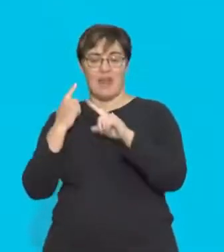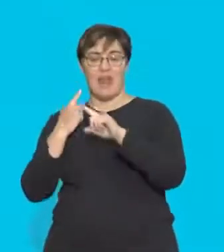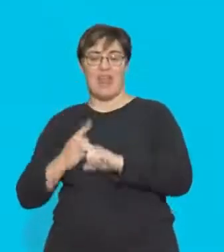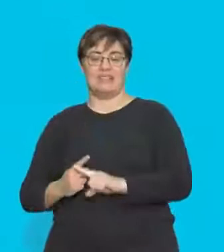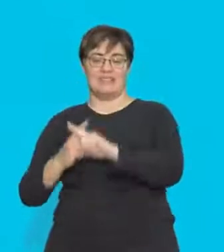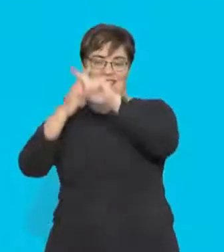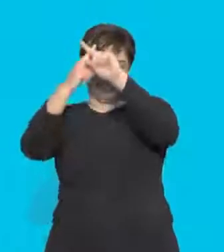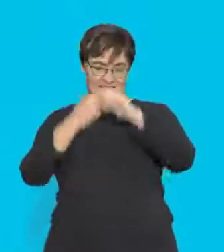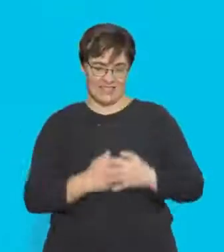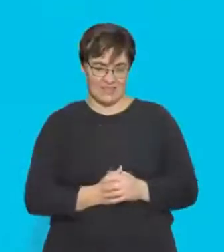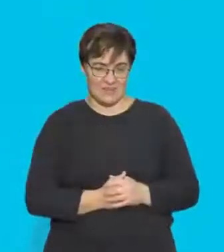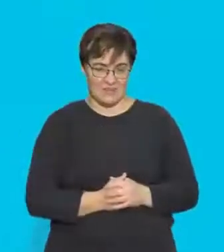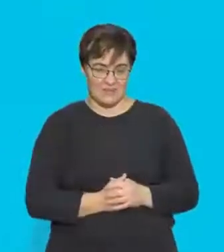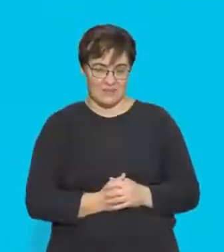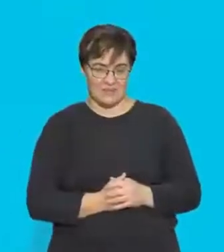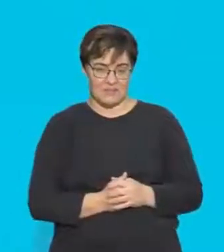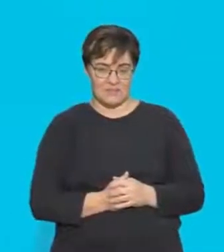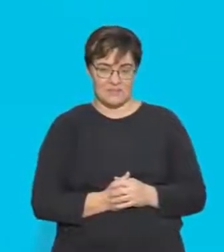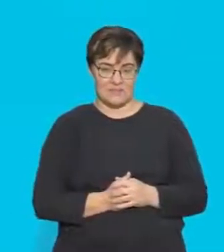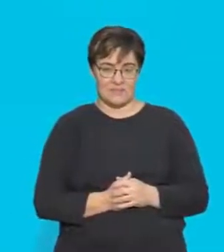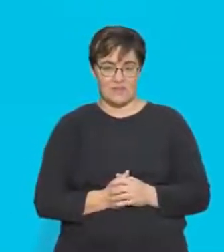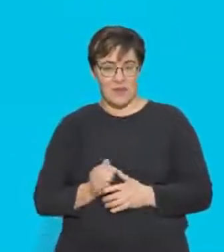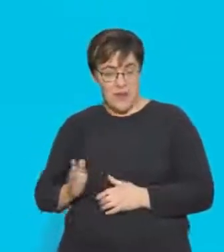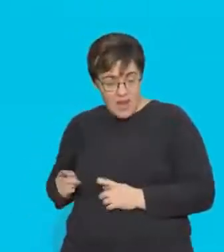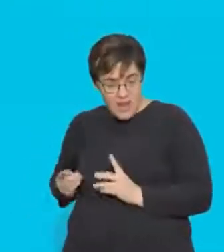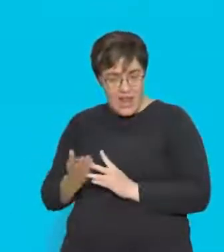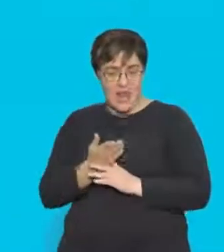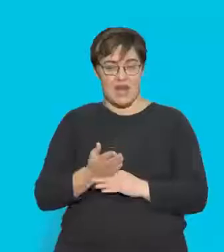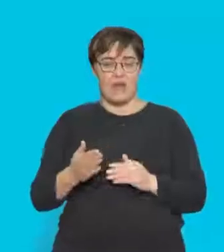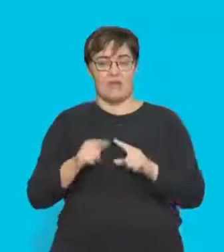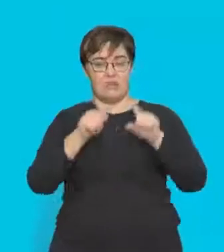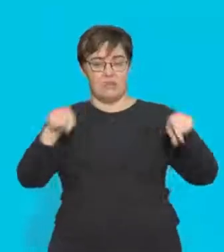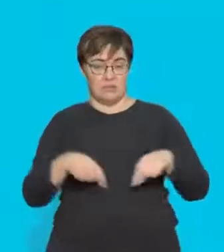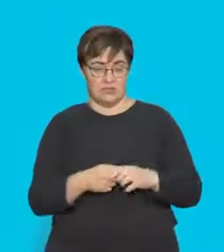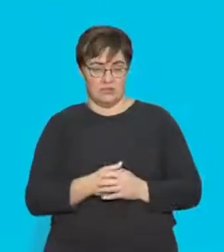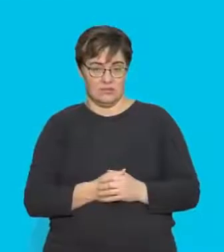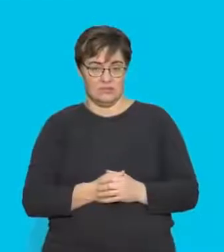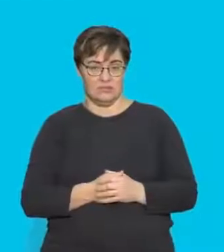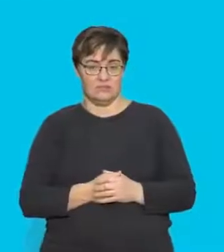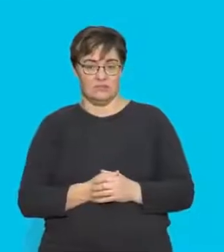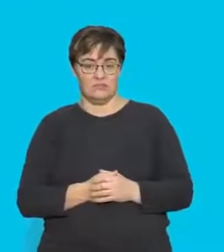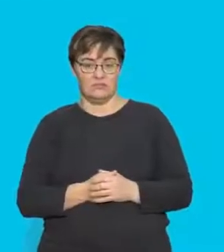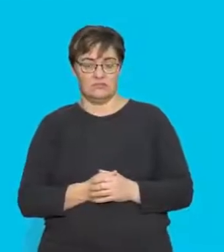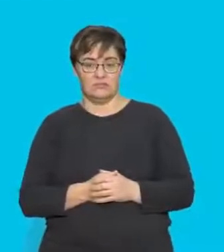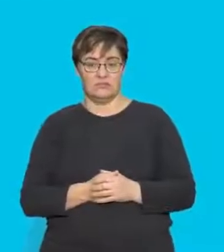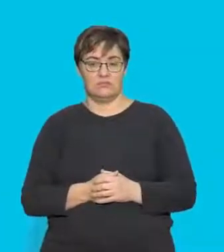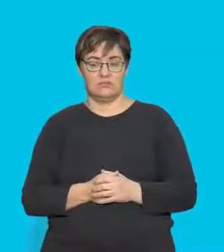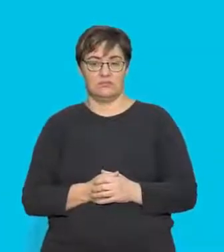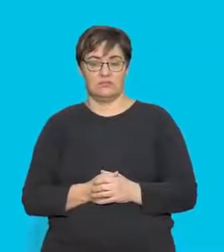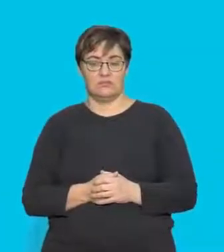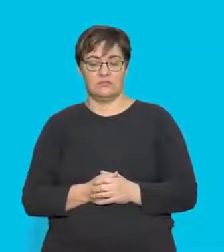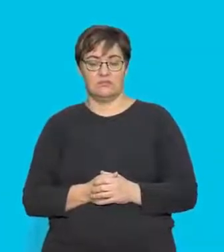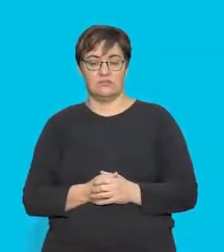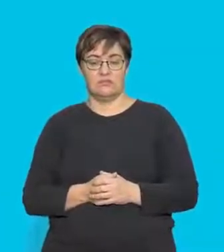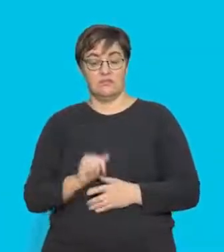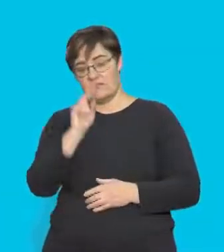of the magnetic field is going to be into the board. And when we show into the board, we're going to use